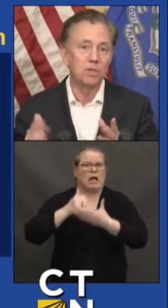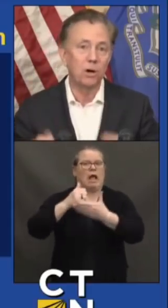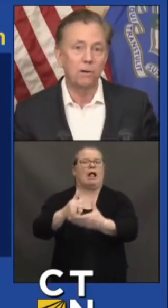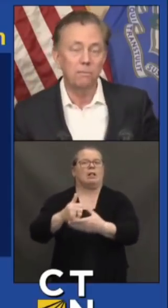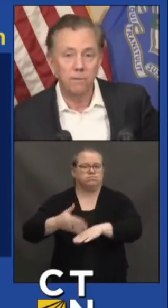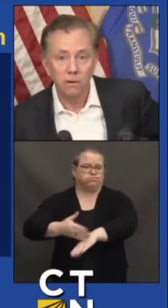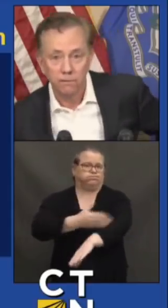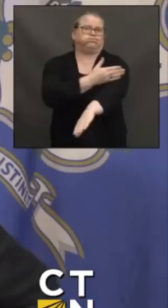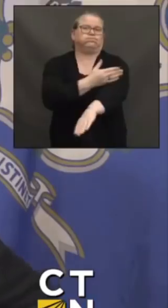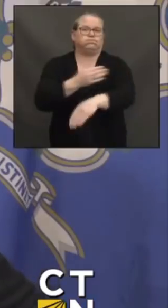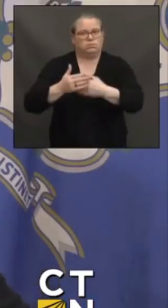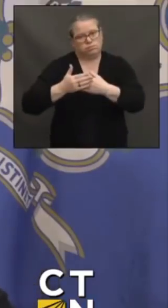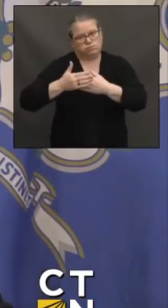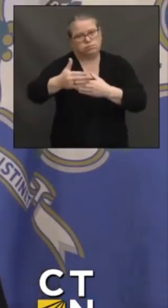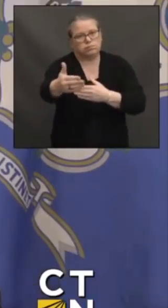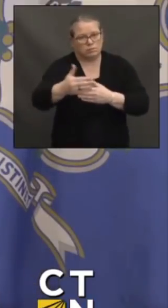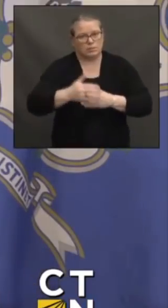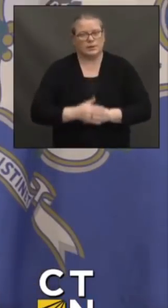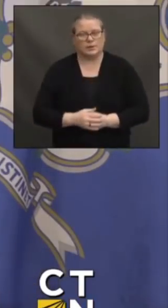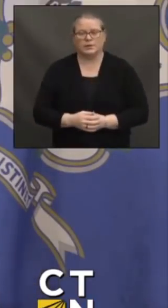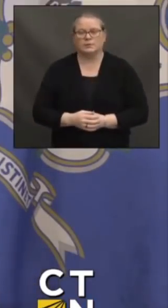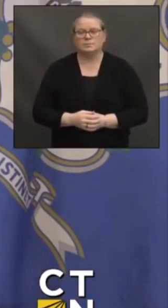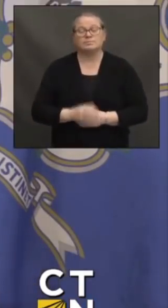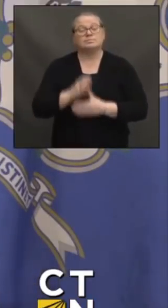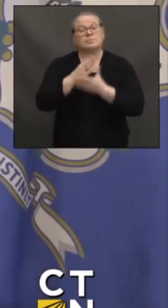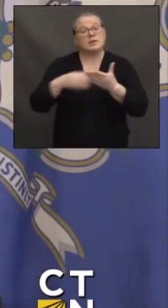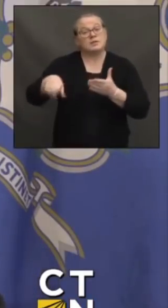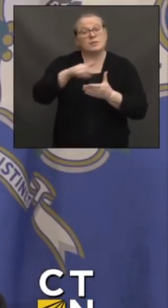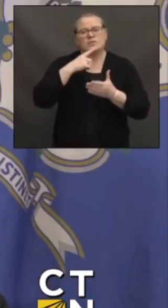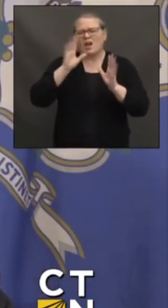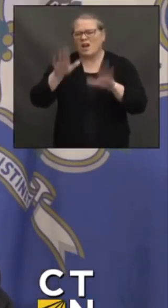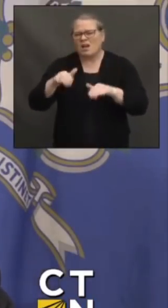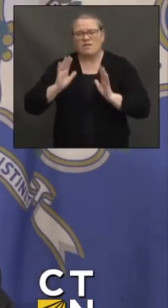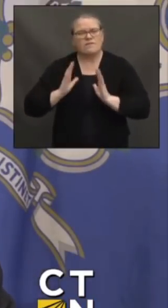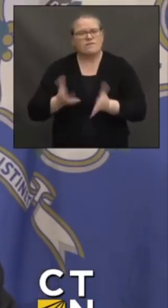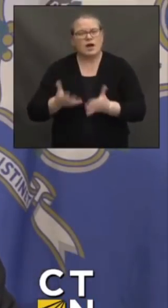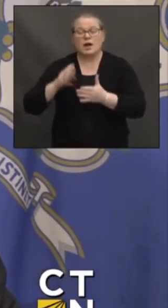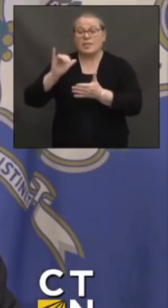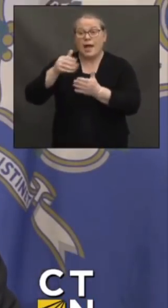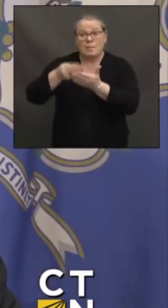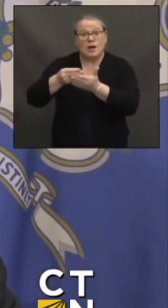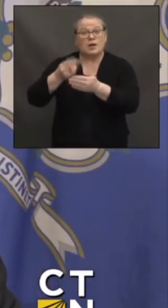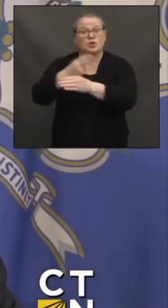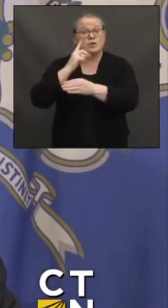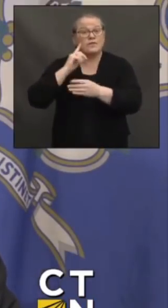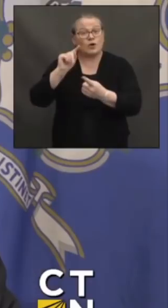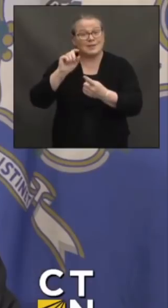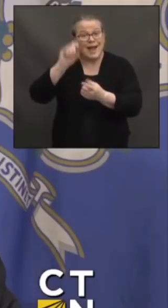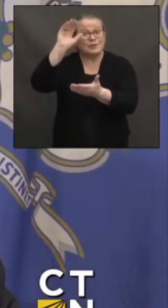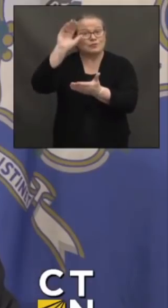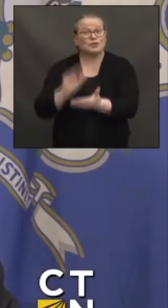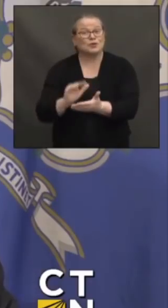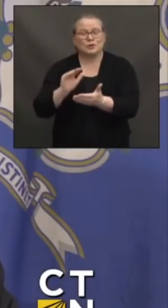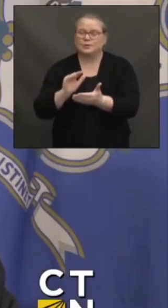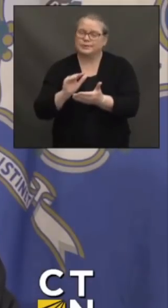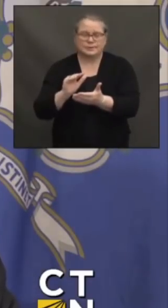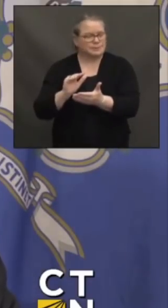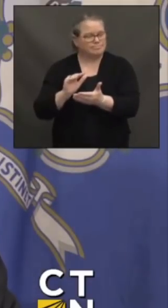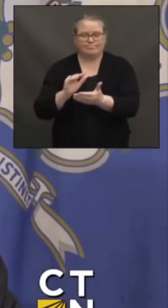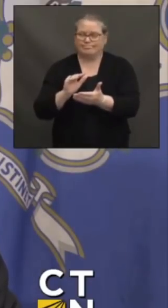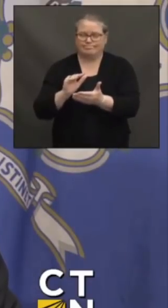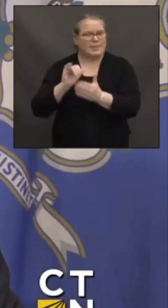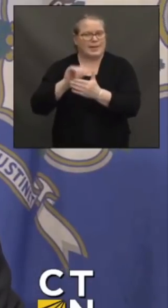I'm sorry for those that say, hey, great, let's use all this money to reduce taxes. I take it that is not